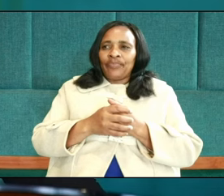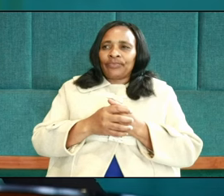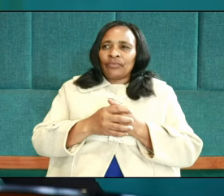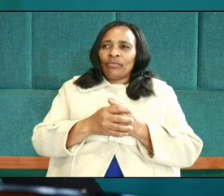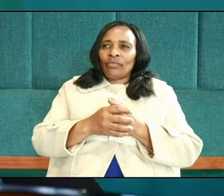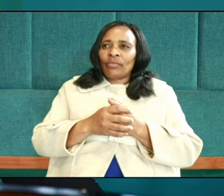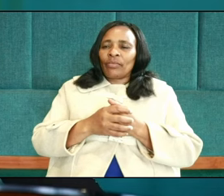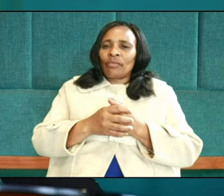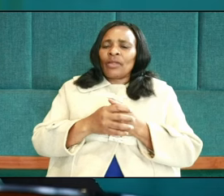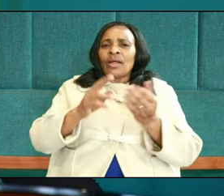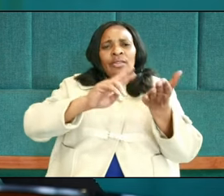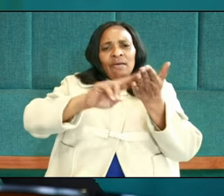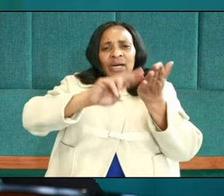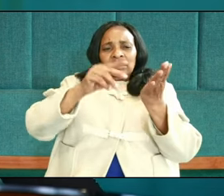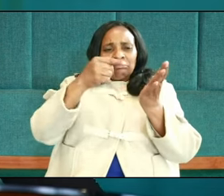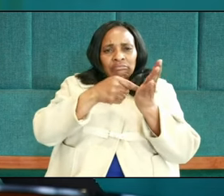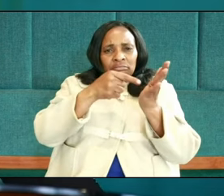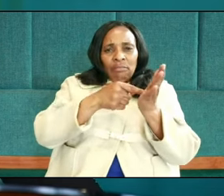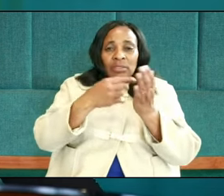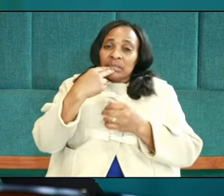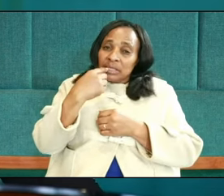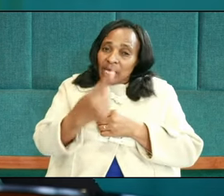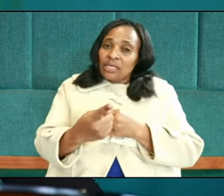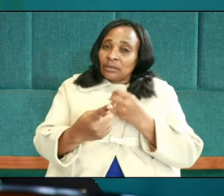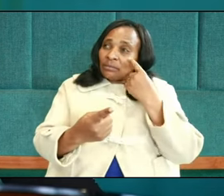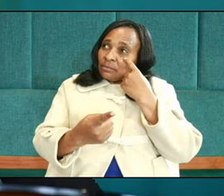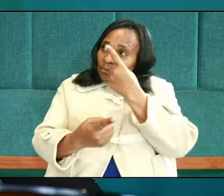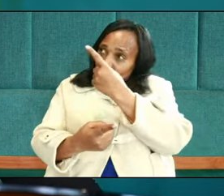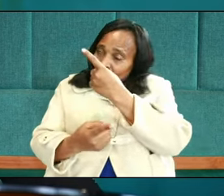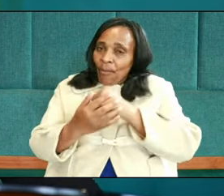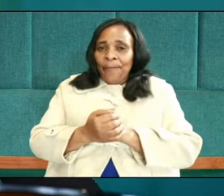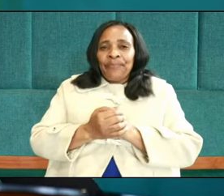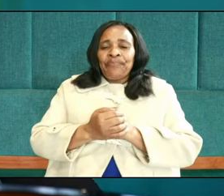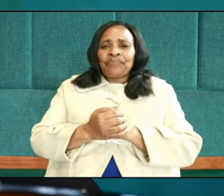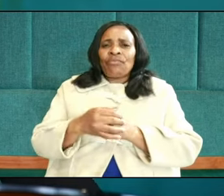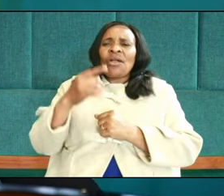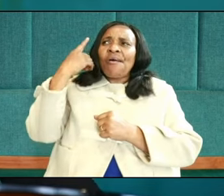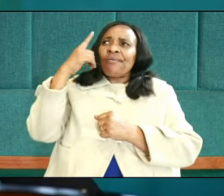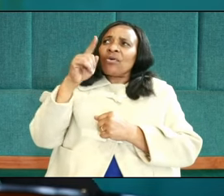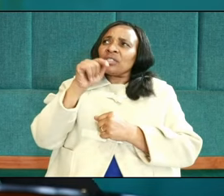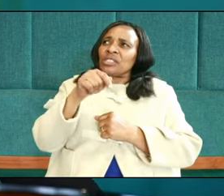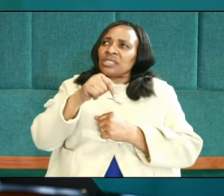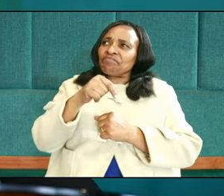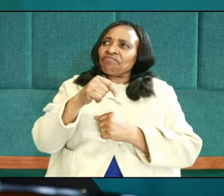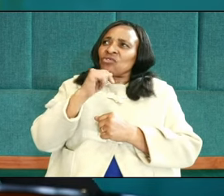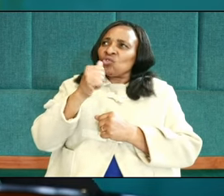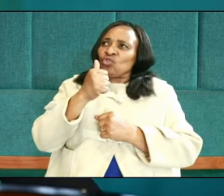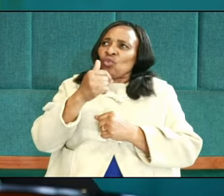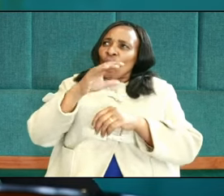The text says, For they did not gain possession